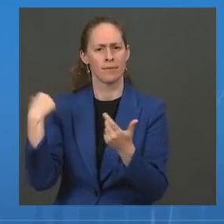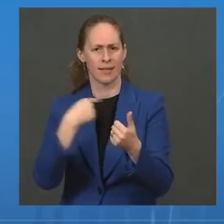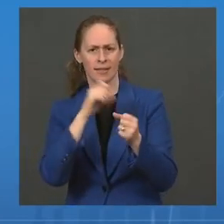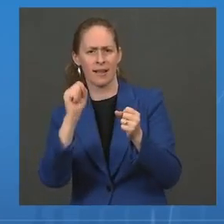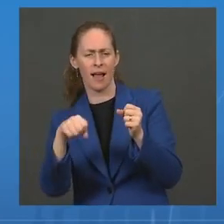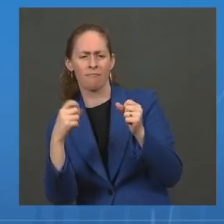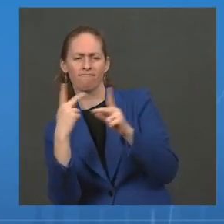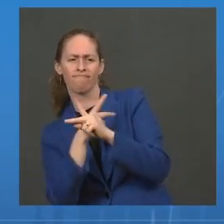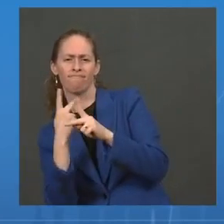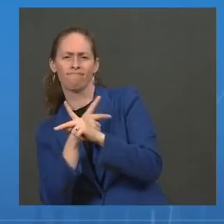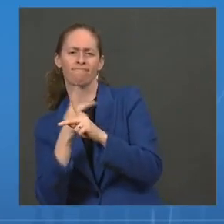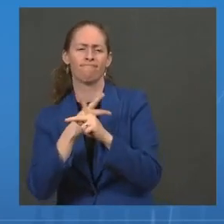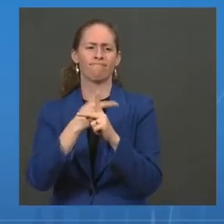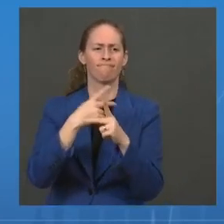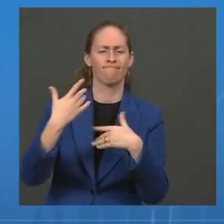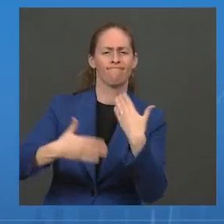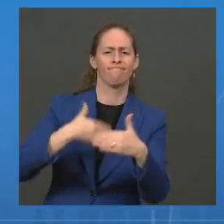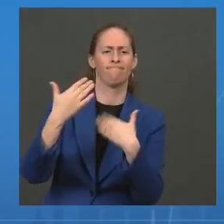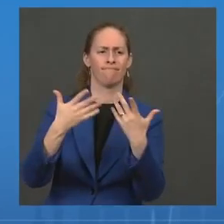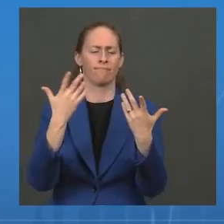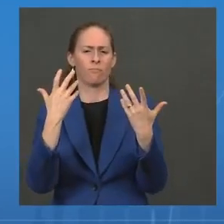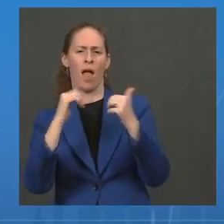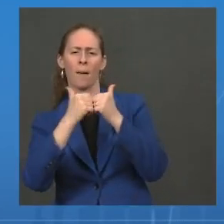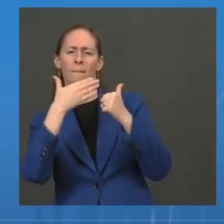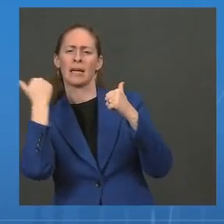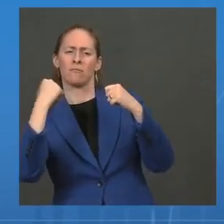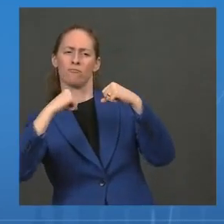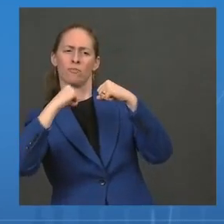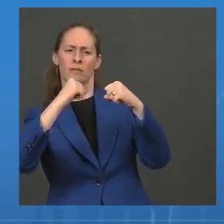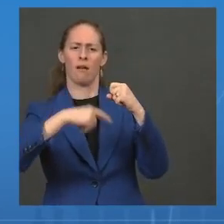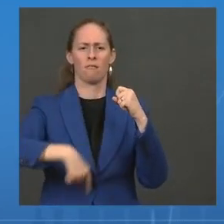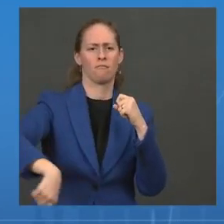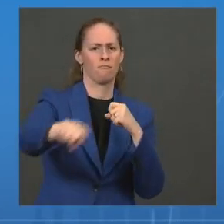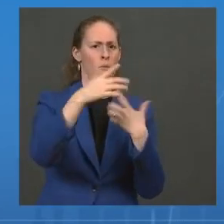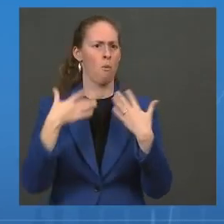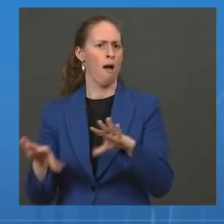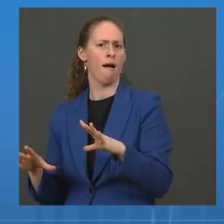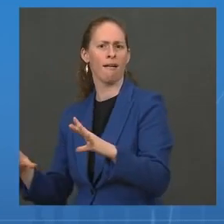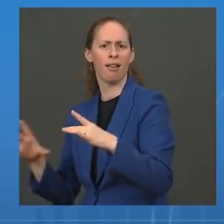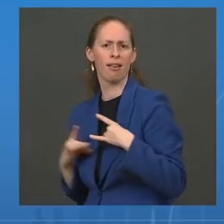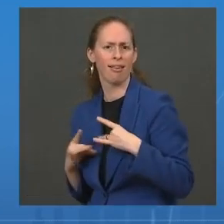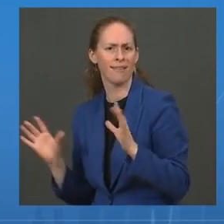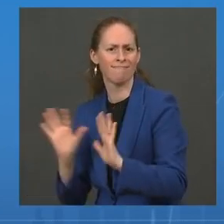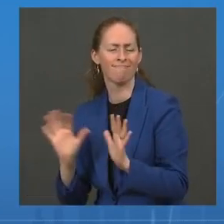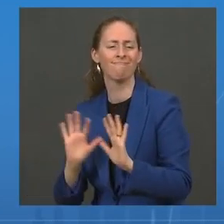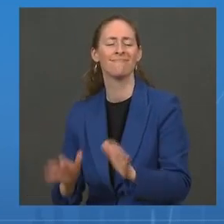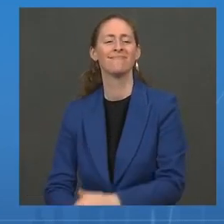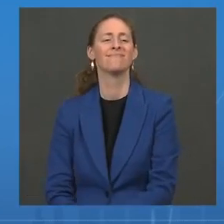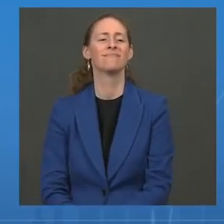health inequities caused by COVID-19 and further advance equity in our response.